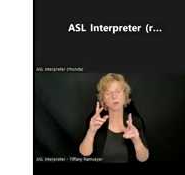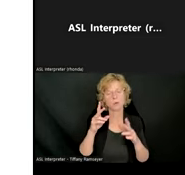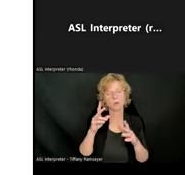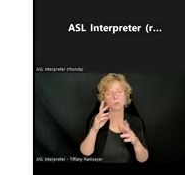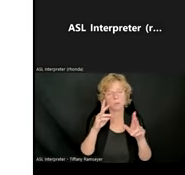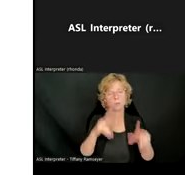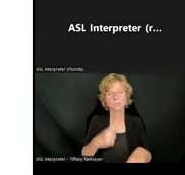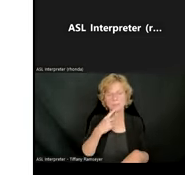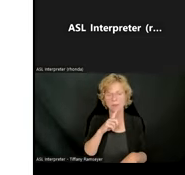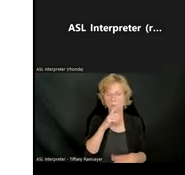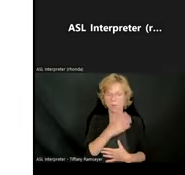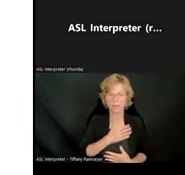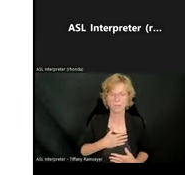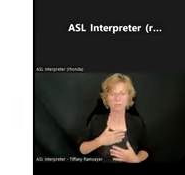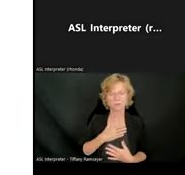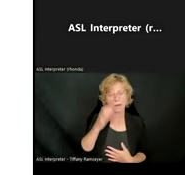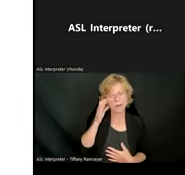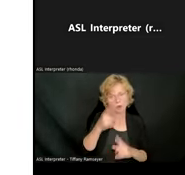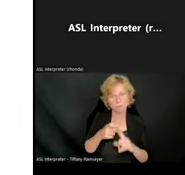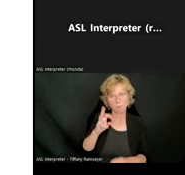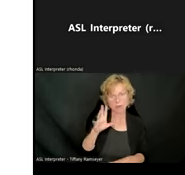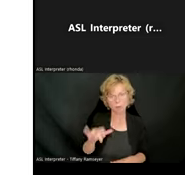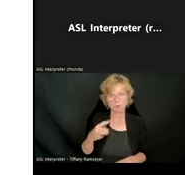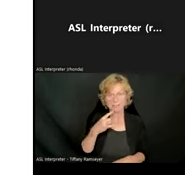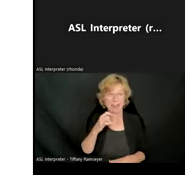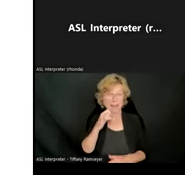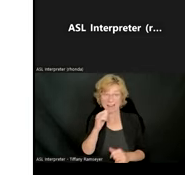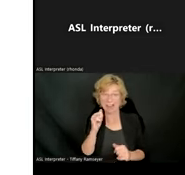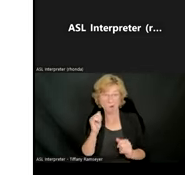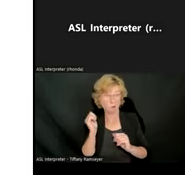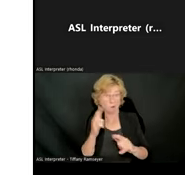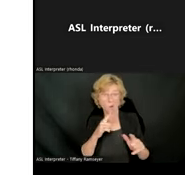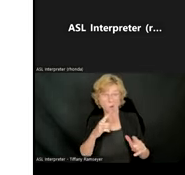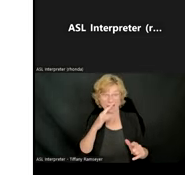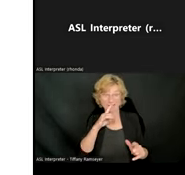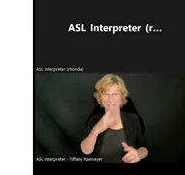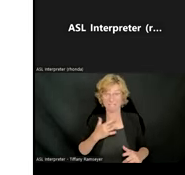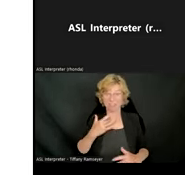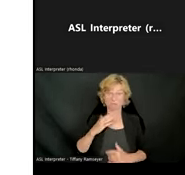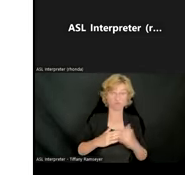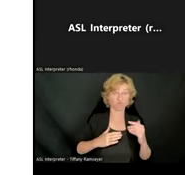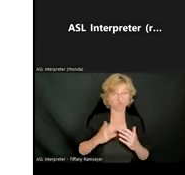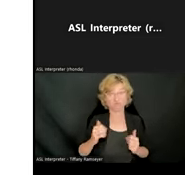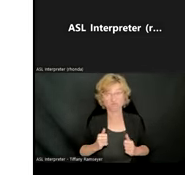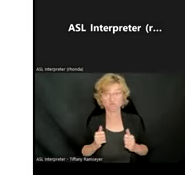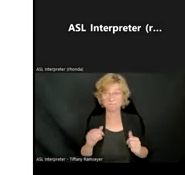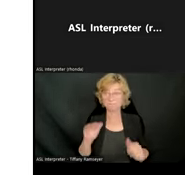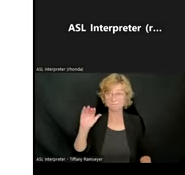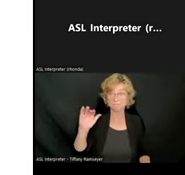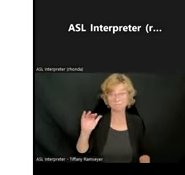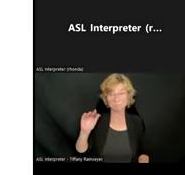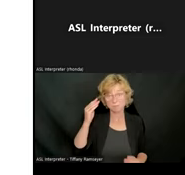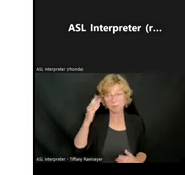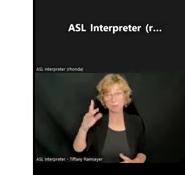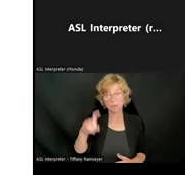kids are comfortable letting others know that they need things like this. So, Emory, they're wondering if you could share